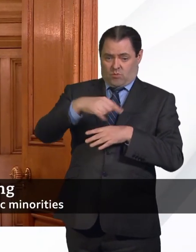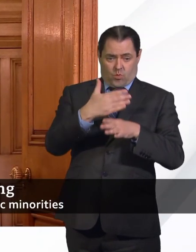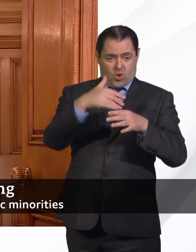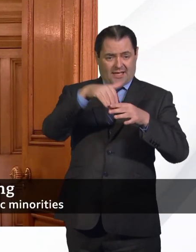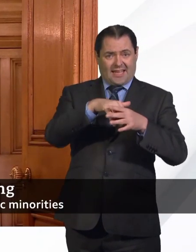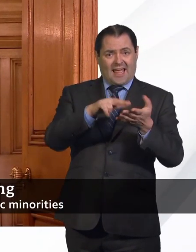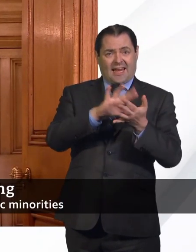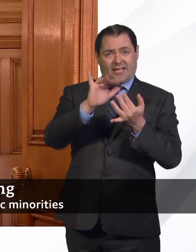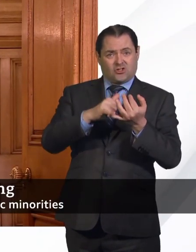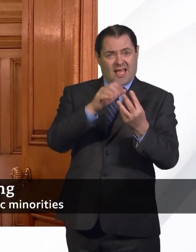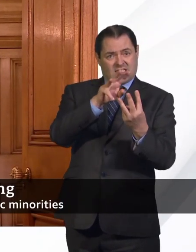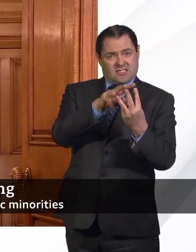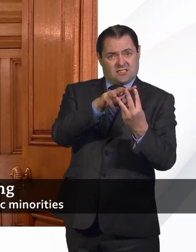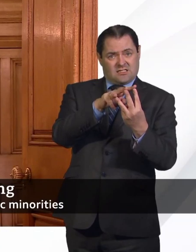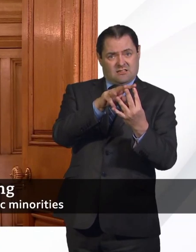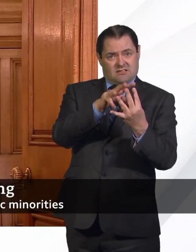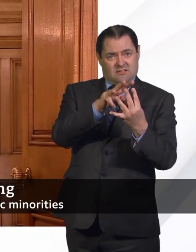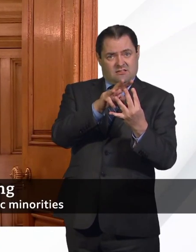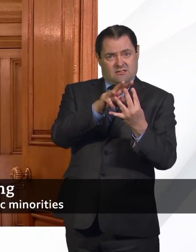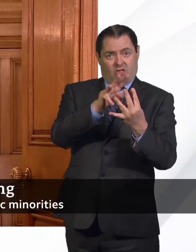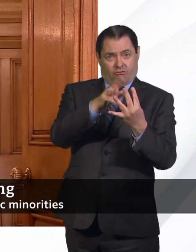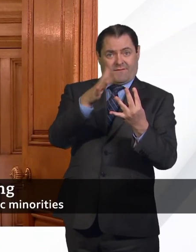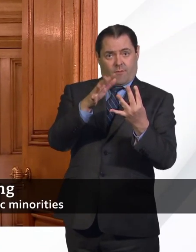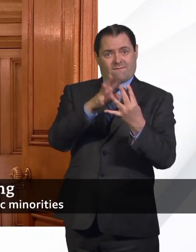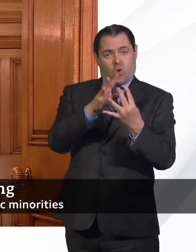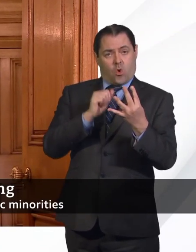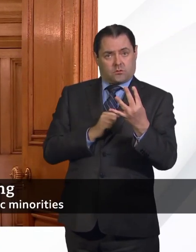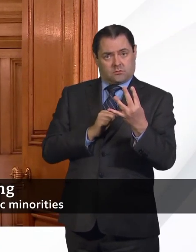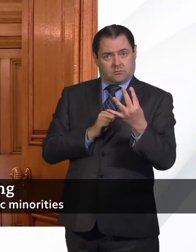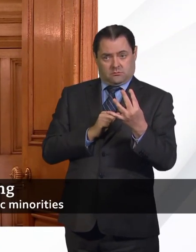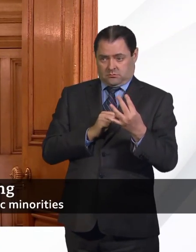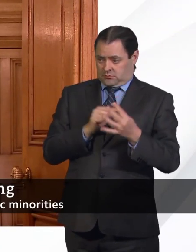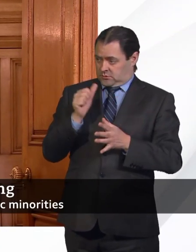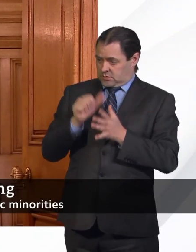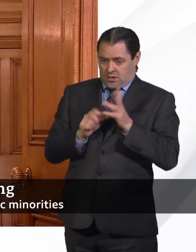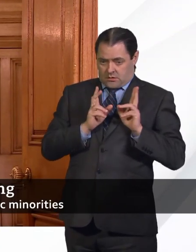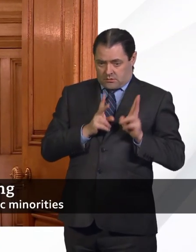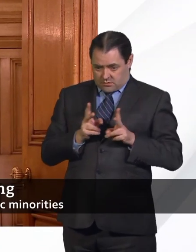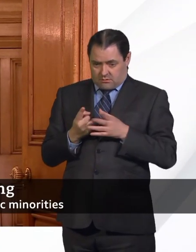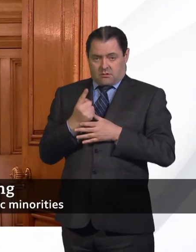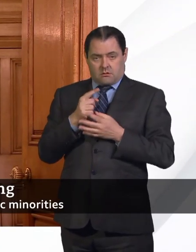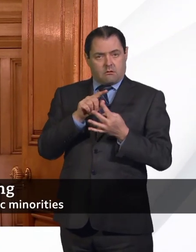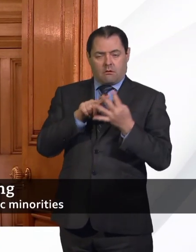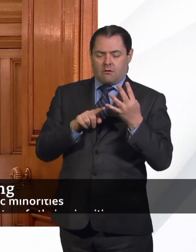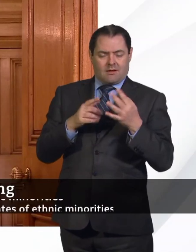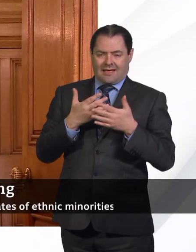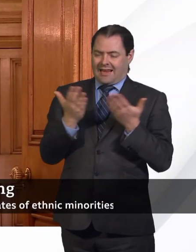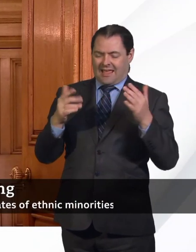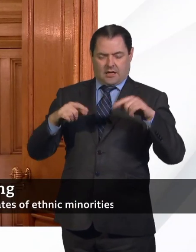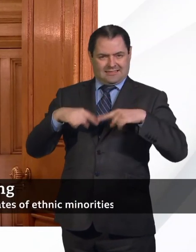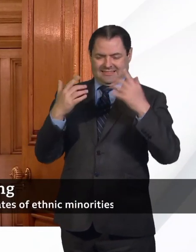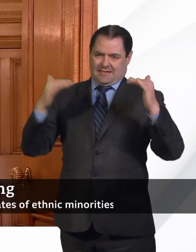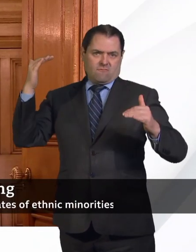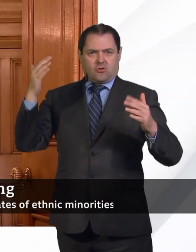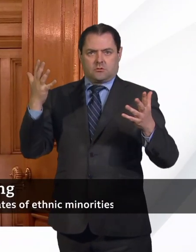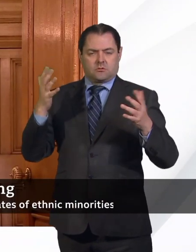NHS, and it really struck me, and this was right at the start, that there was clearly a disparity, and we've seen